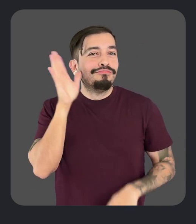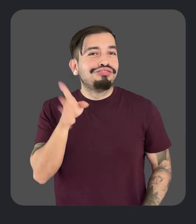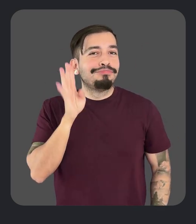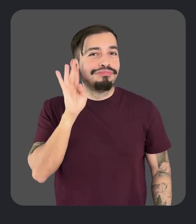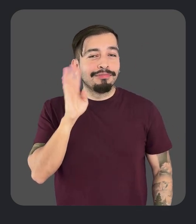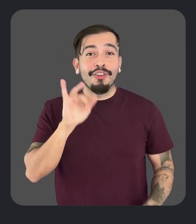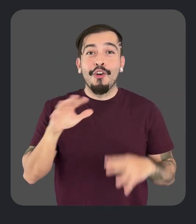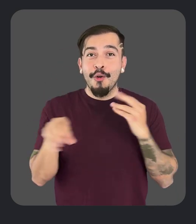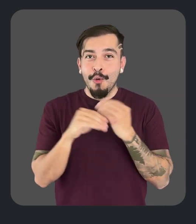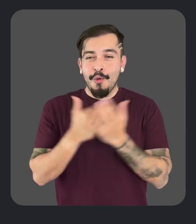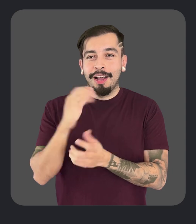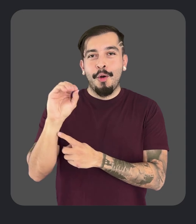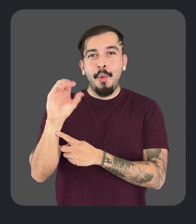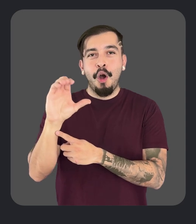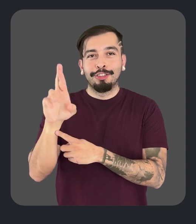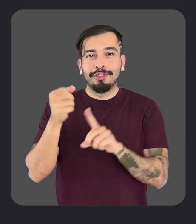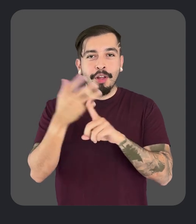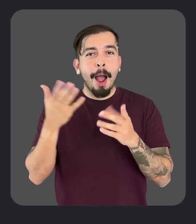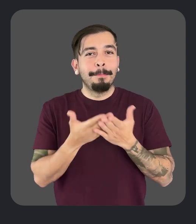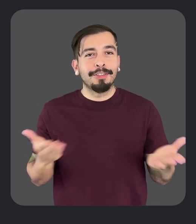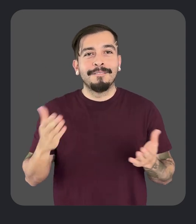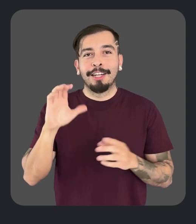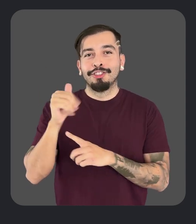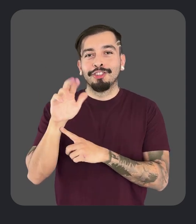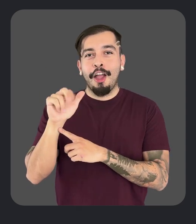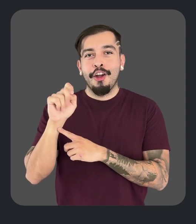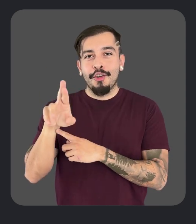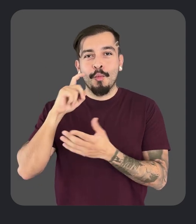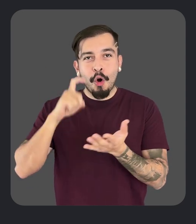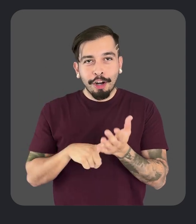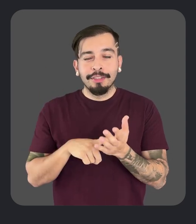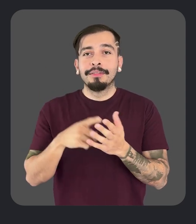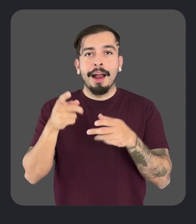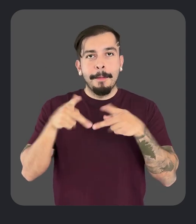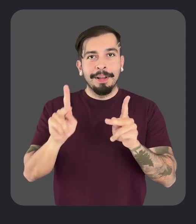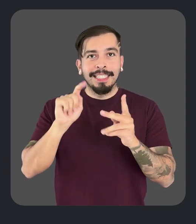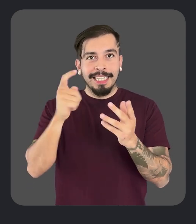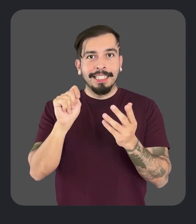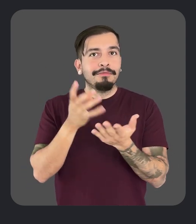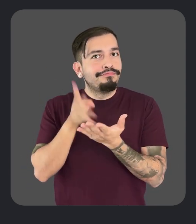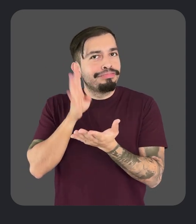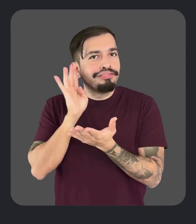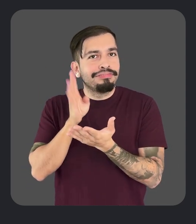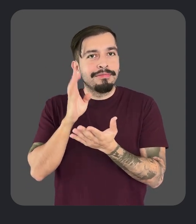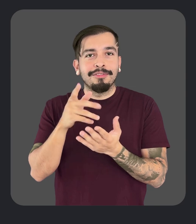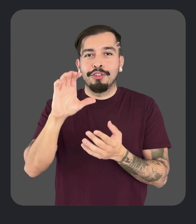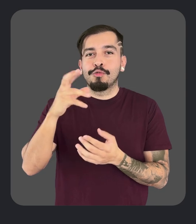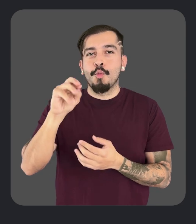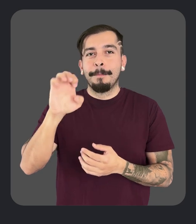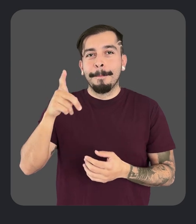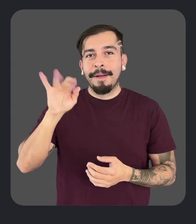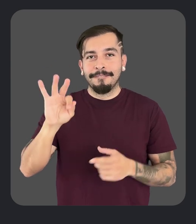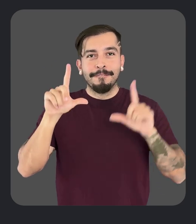spoken aloud. This feature now includes AI-powered object character recognition, or OCR, which enables text to speak in